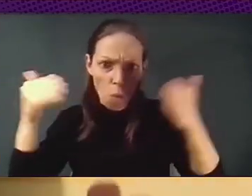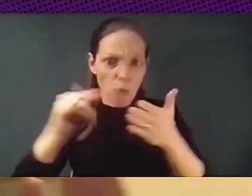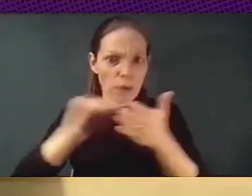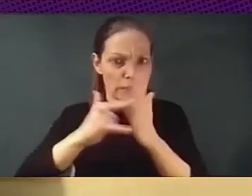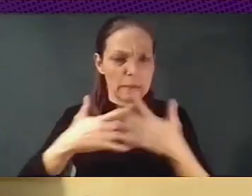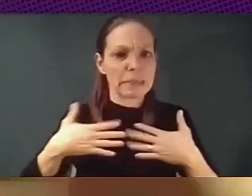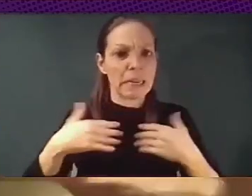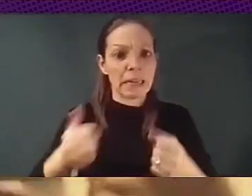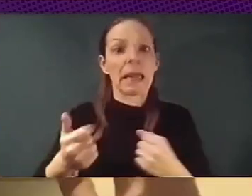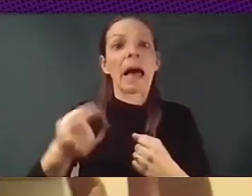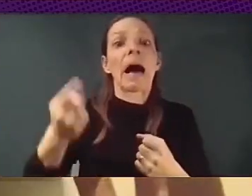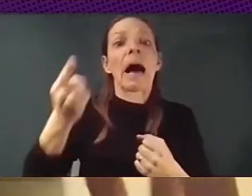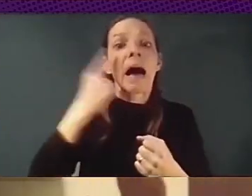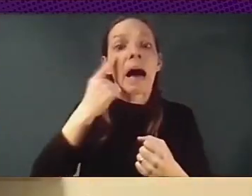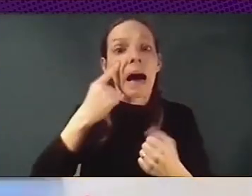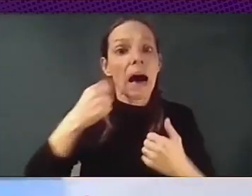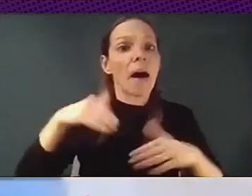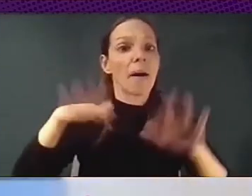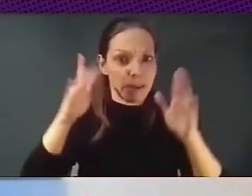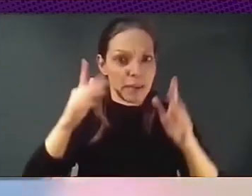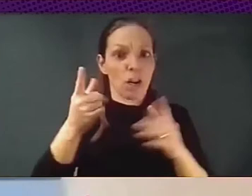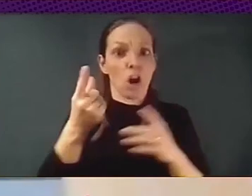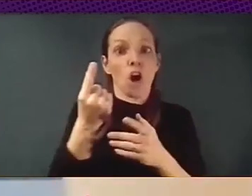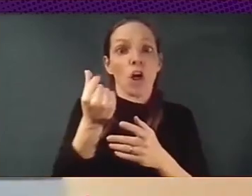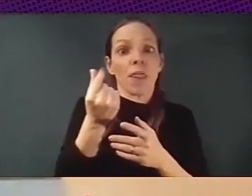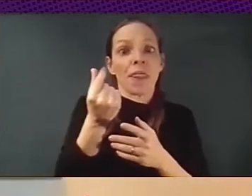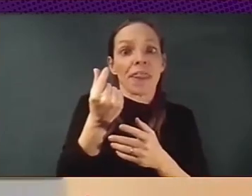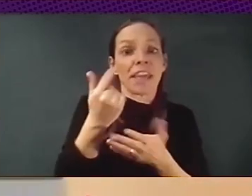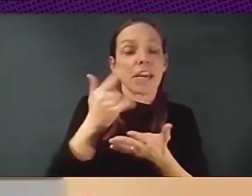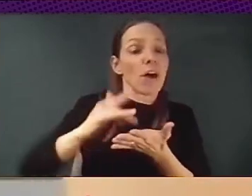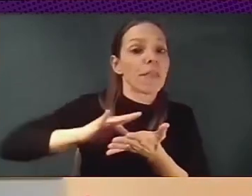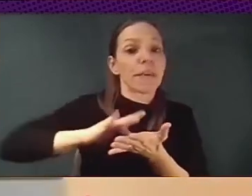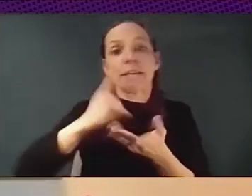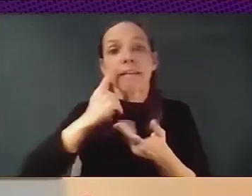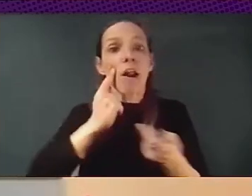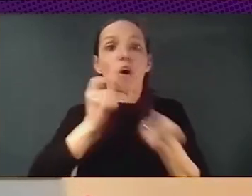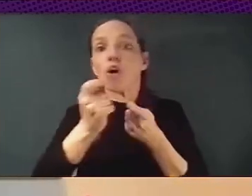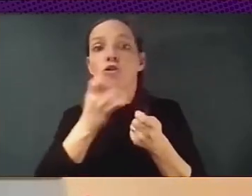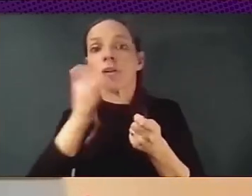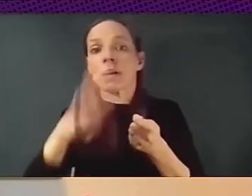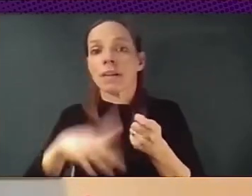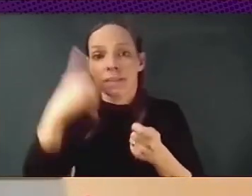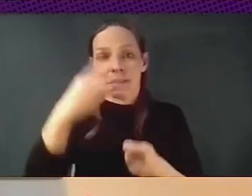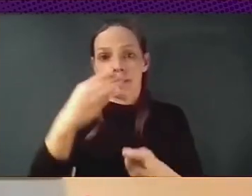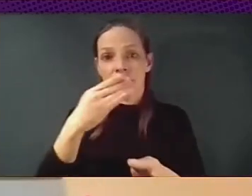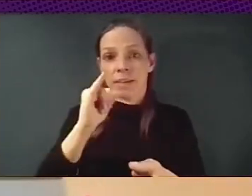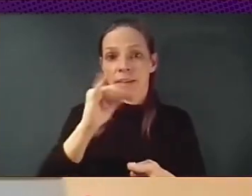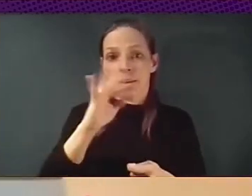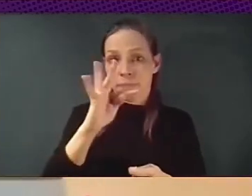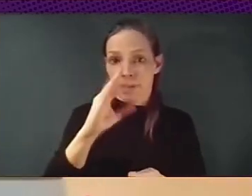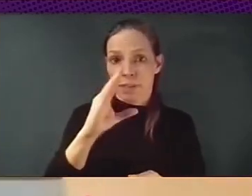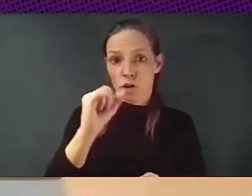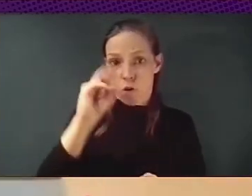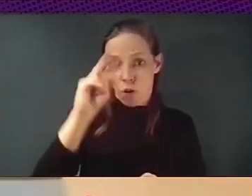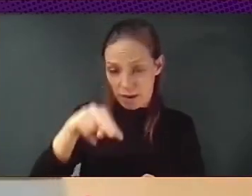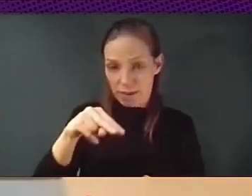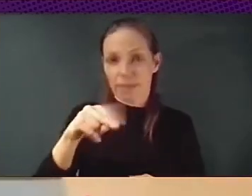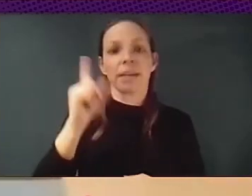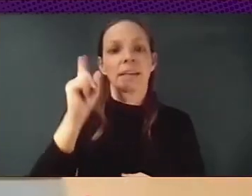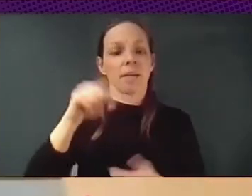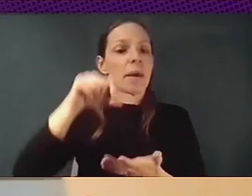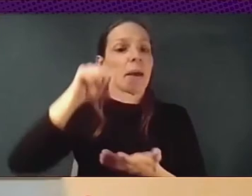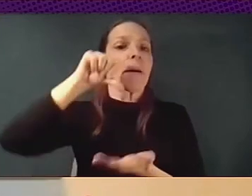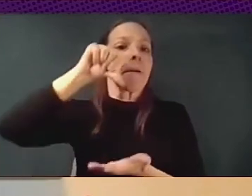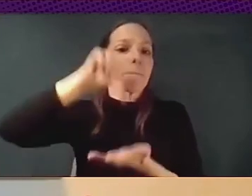skyrocketing evaluation of Bitcoin, we have central banks coming in to try and regulate digital money. mean, this is going to be